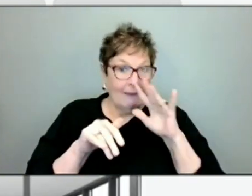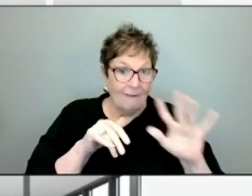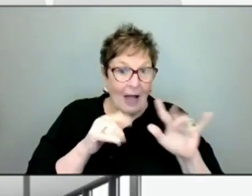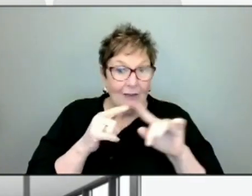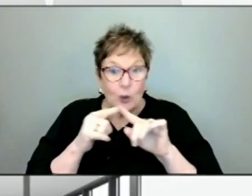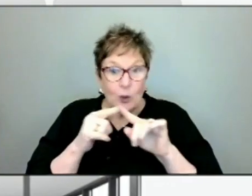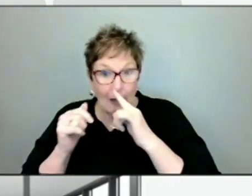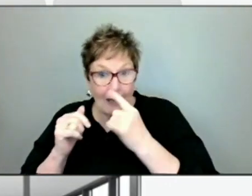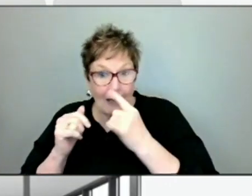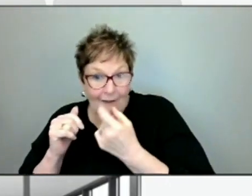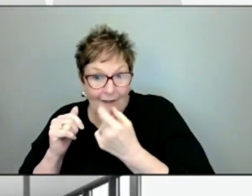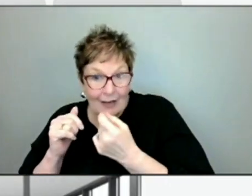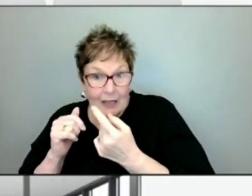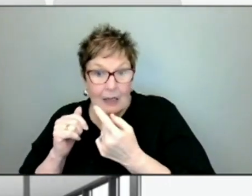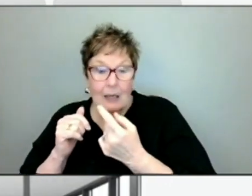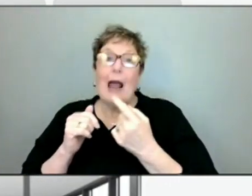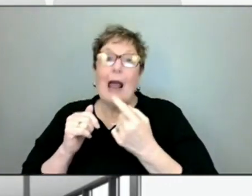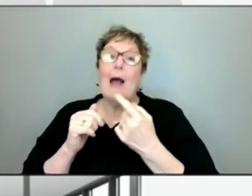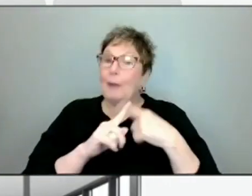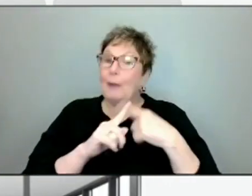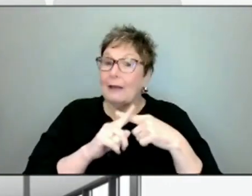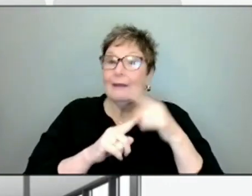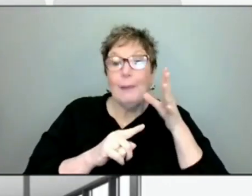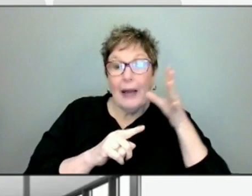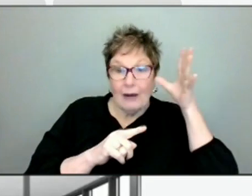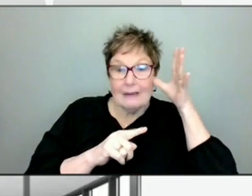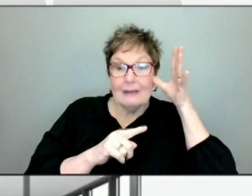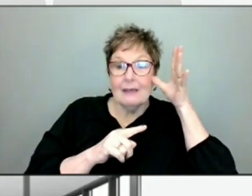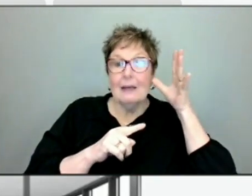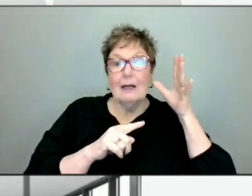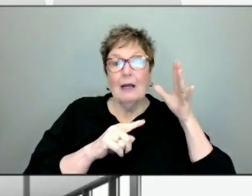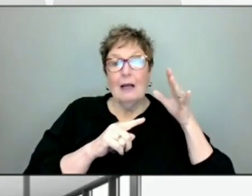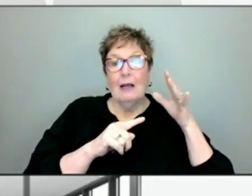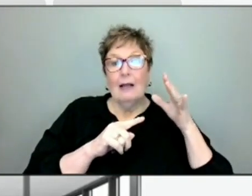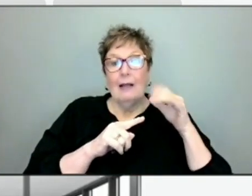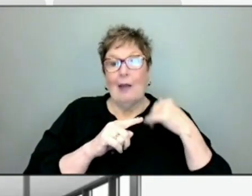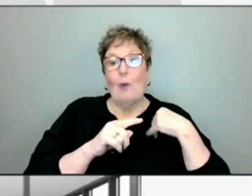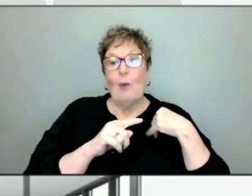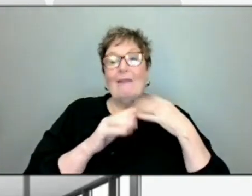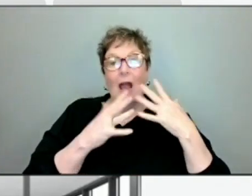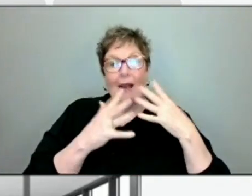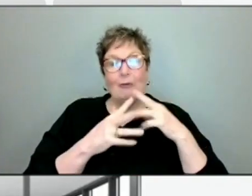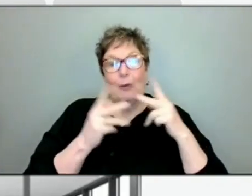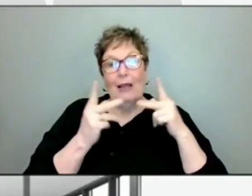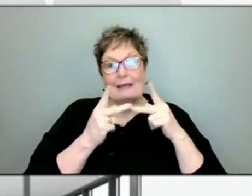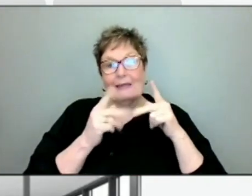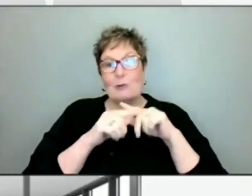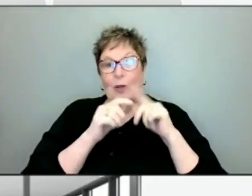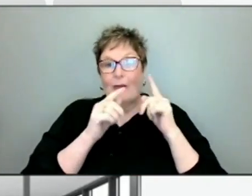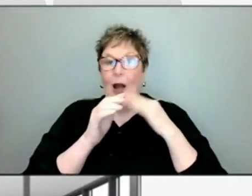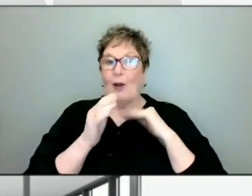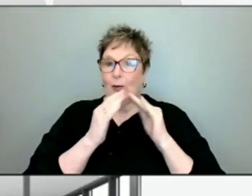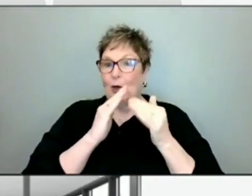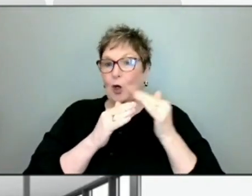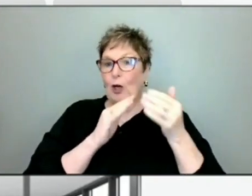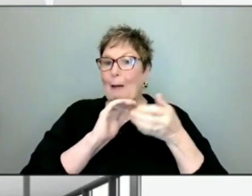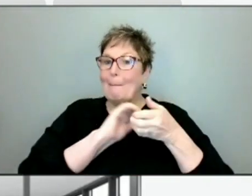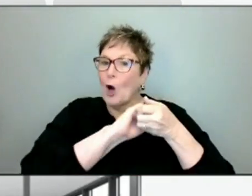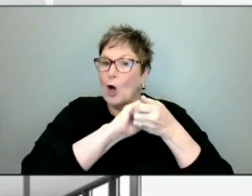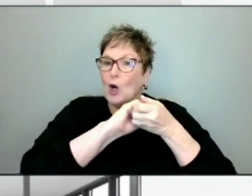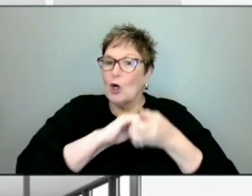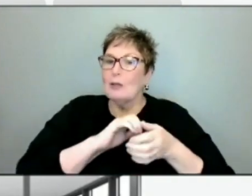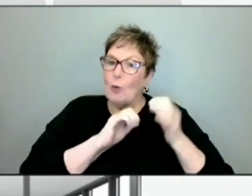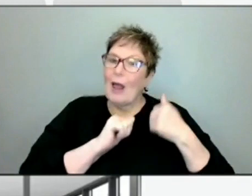and their parents, there will be at least nine sites in the community with our community partners where those vaccines will be